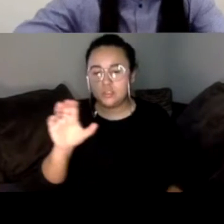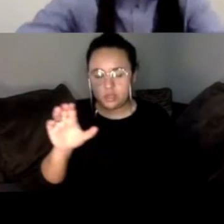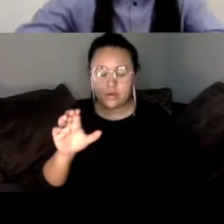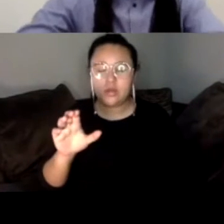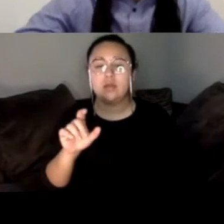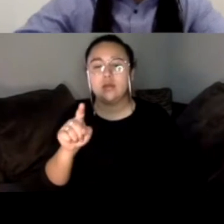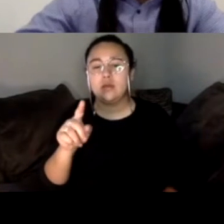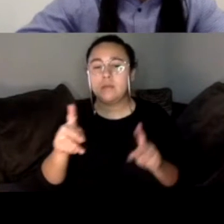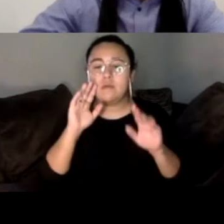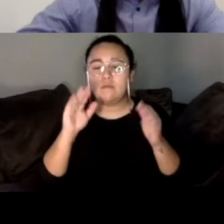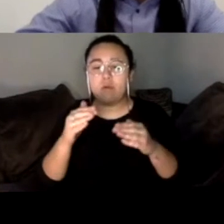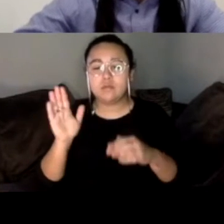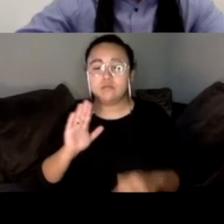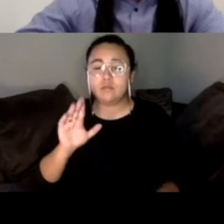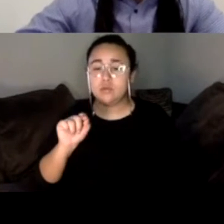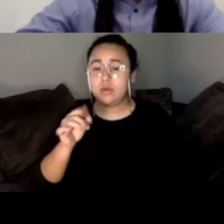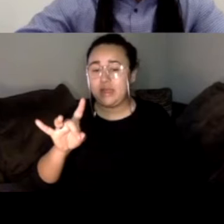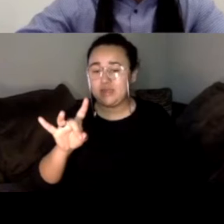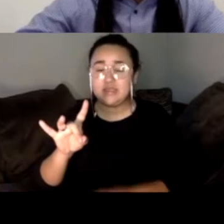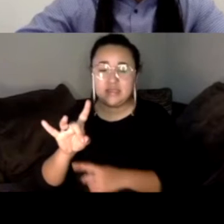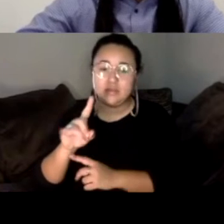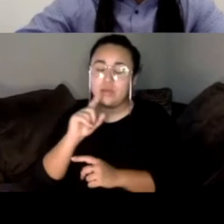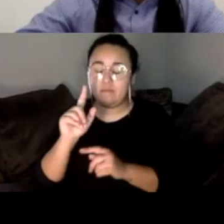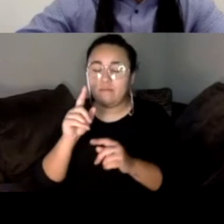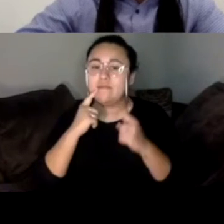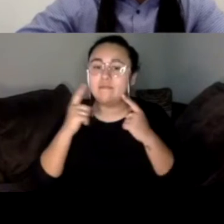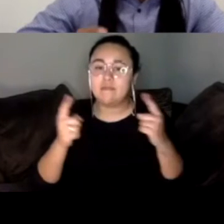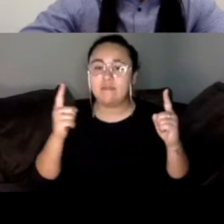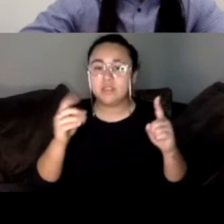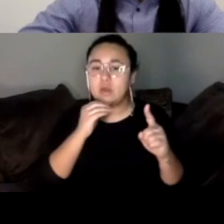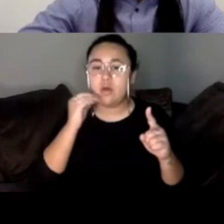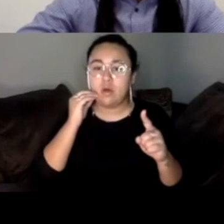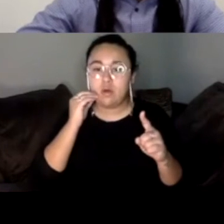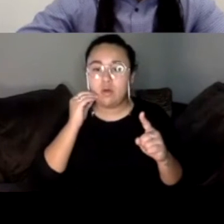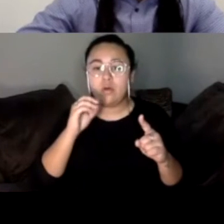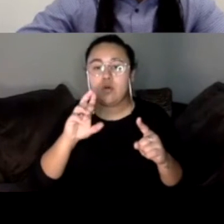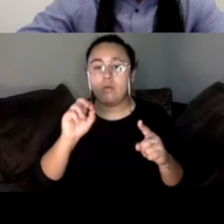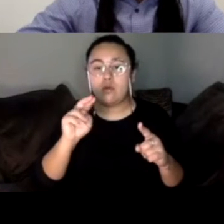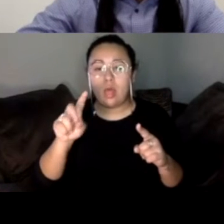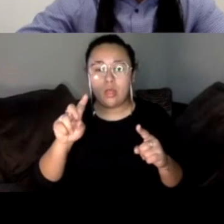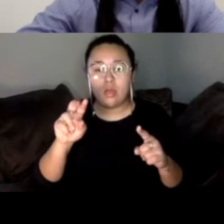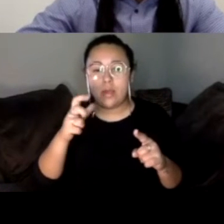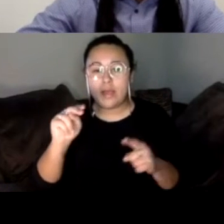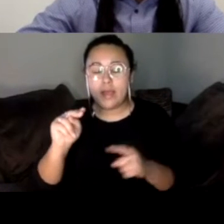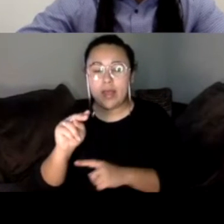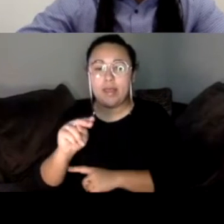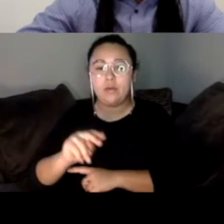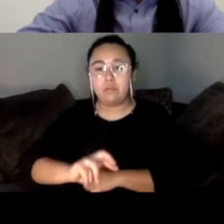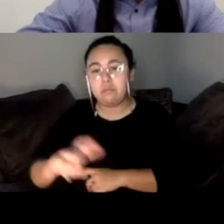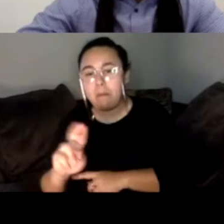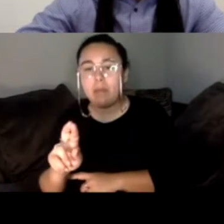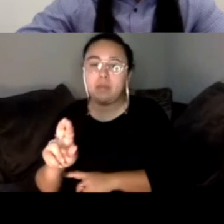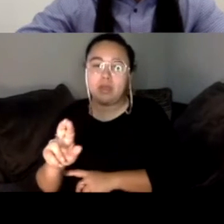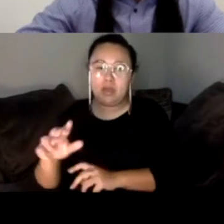uh, 2018, you know, like it's famous for sort of like being the home of like Ronald Reagan and a lot of sort of the right wing, um,